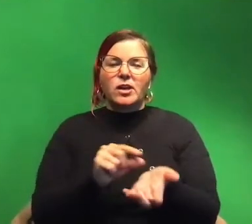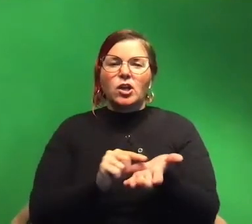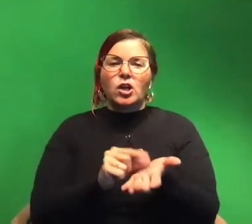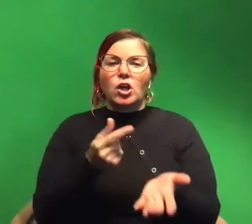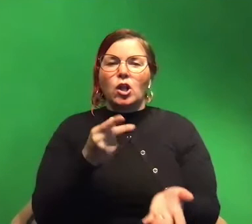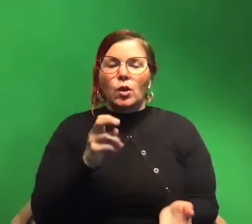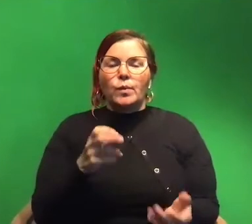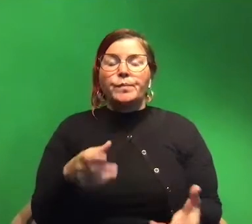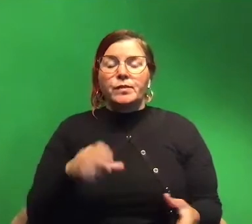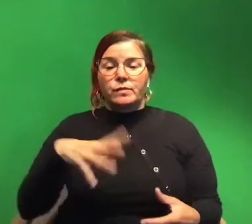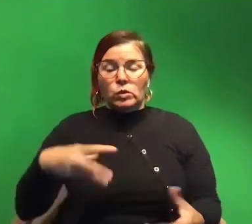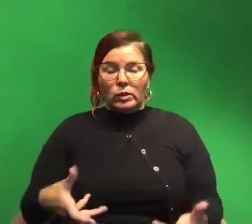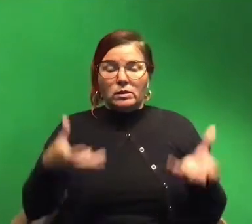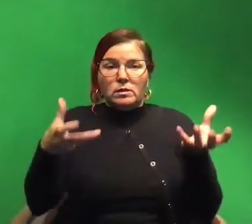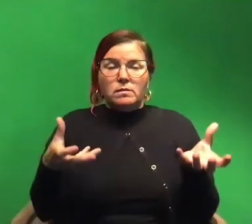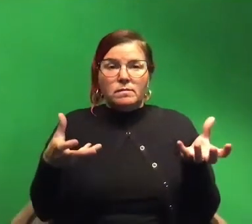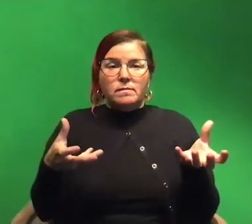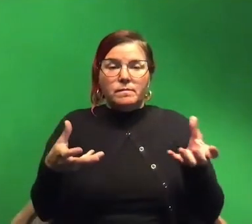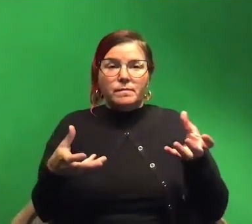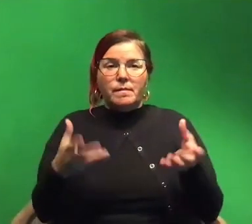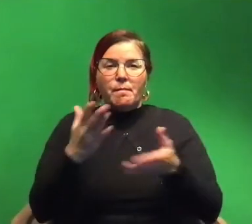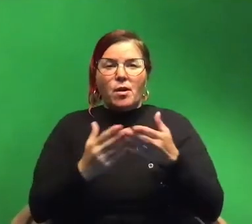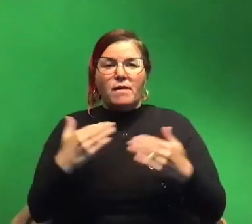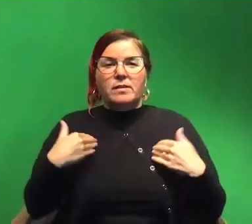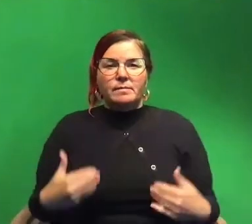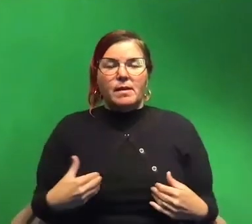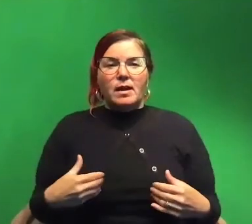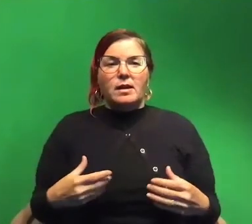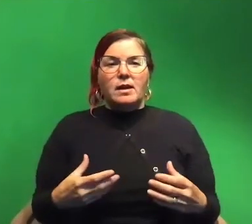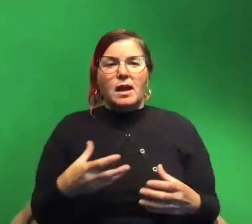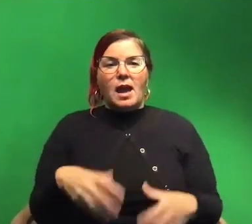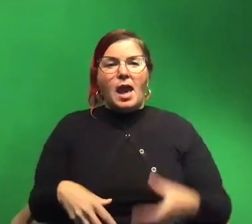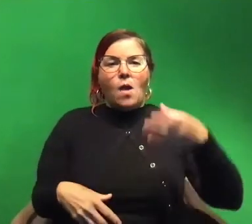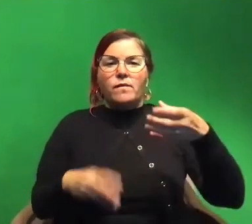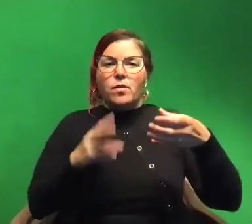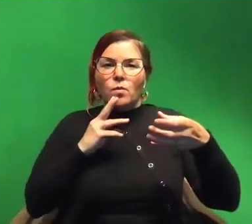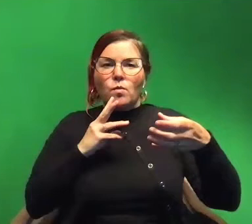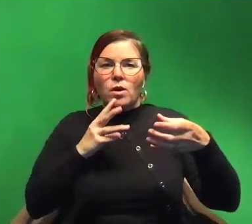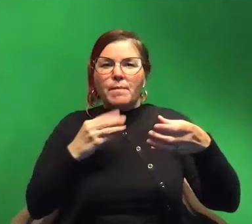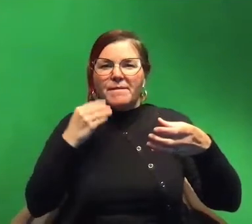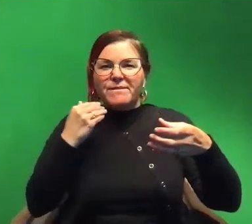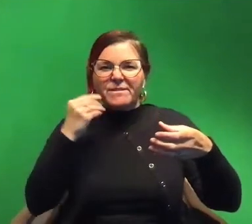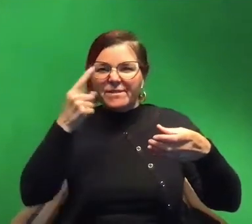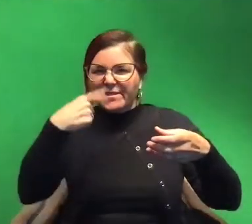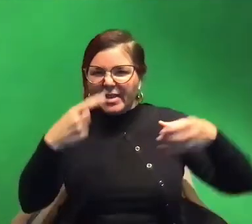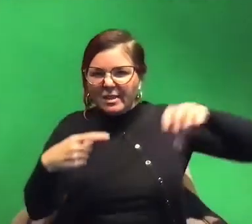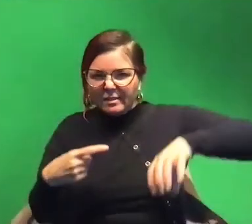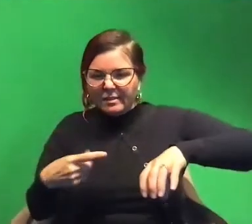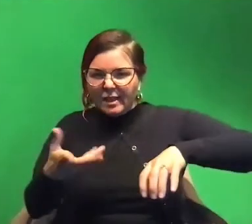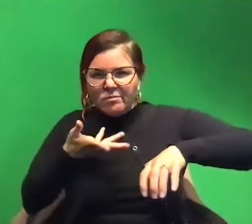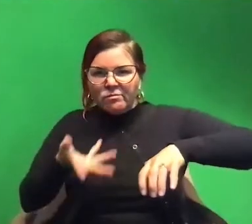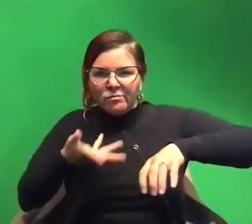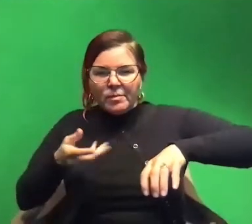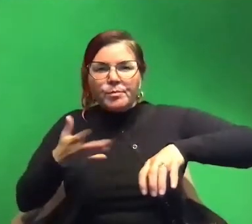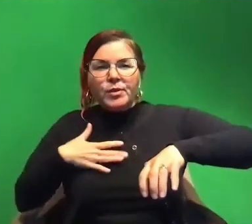you take the squid and you like take part of its body and take it out of the water while its face basically is still able to breathe the water you